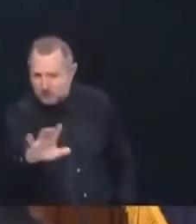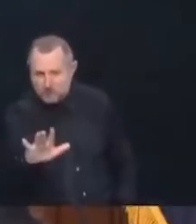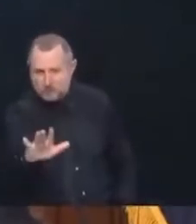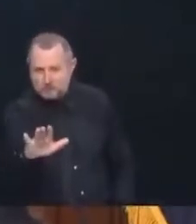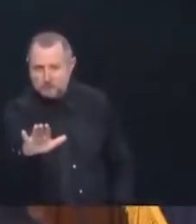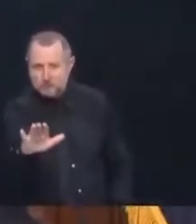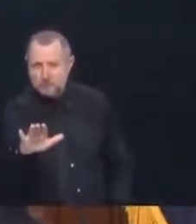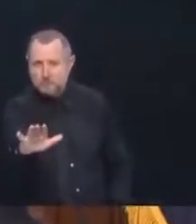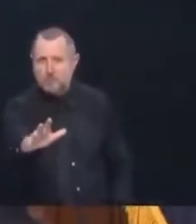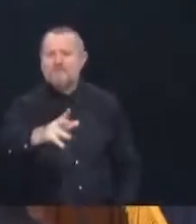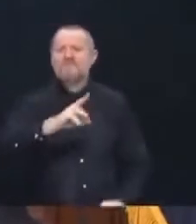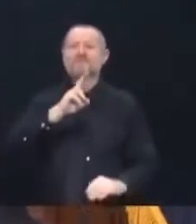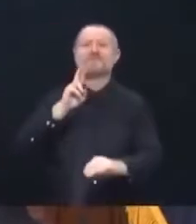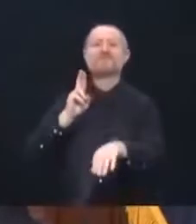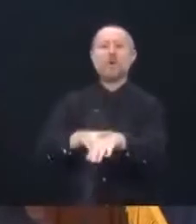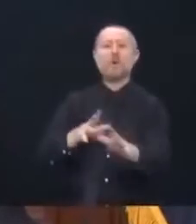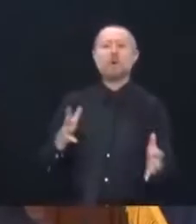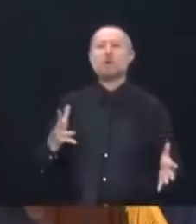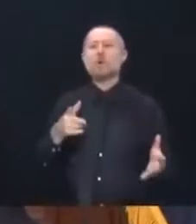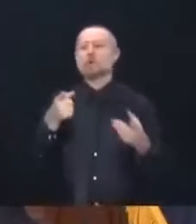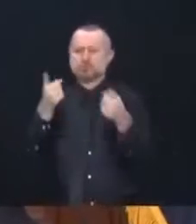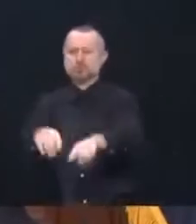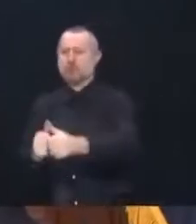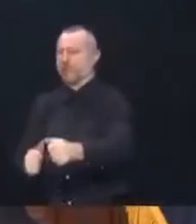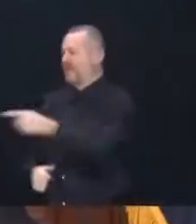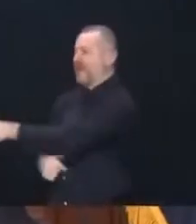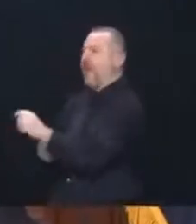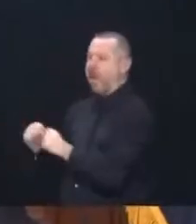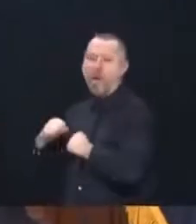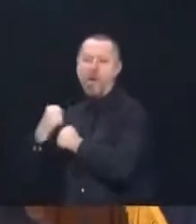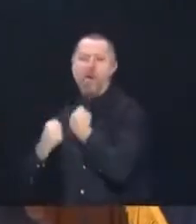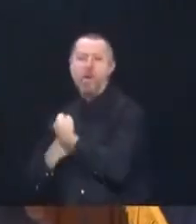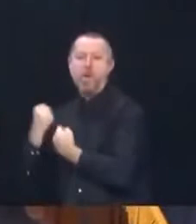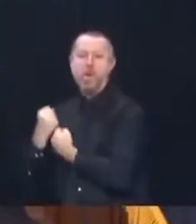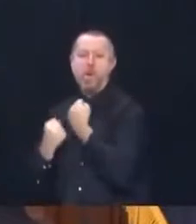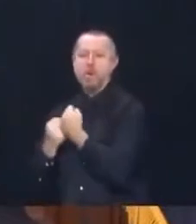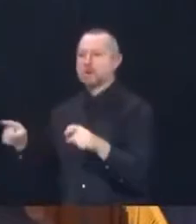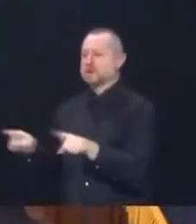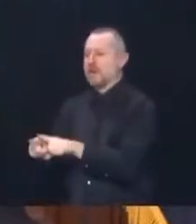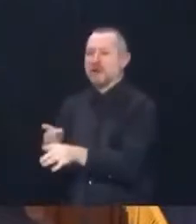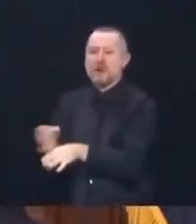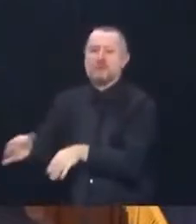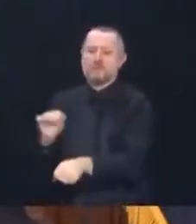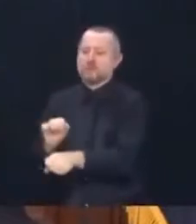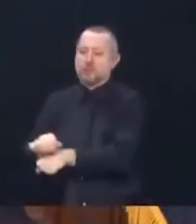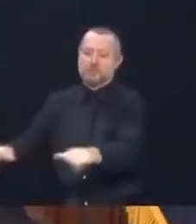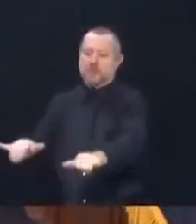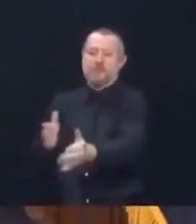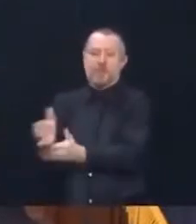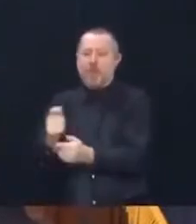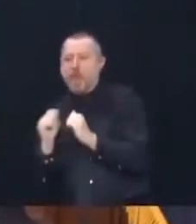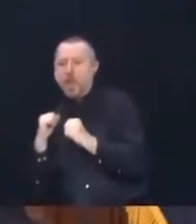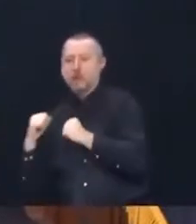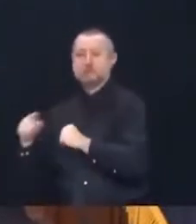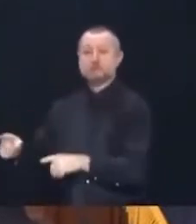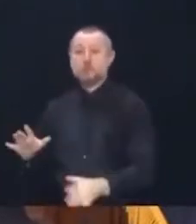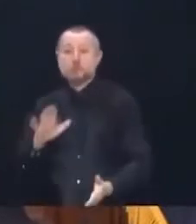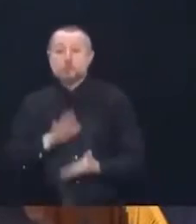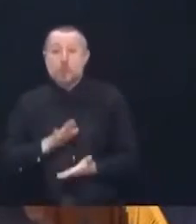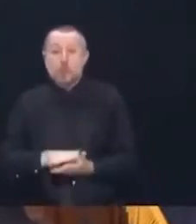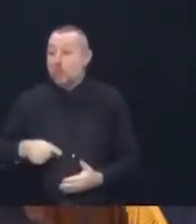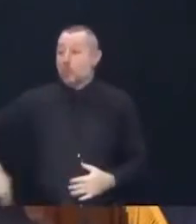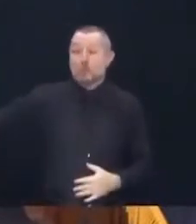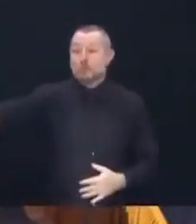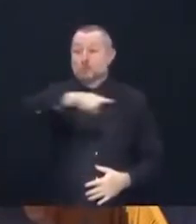Of course, you agree with him because you're in the same business with him. The schools, by state law,